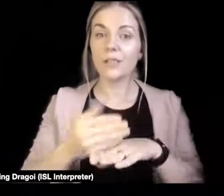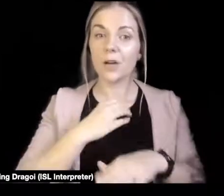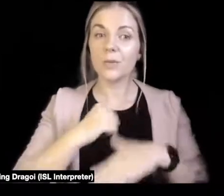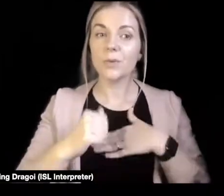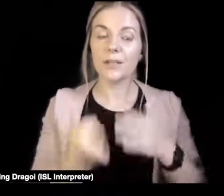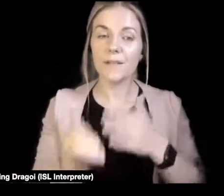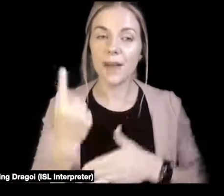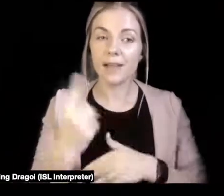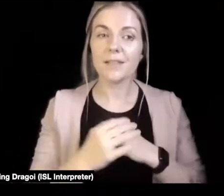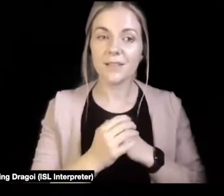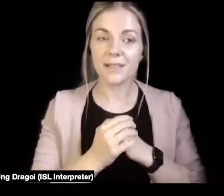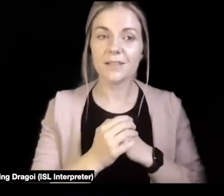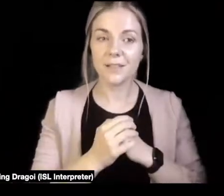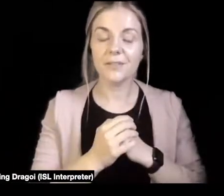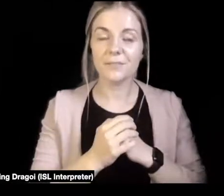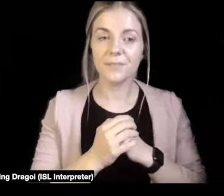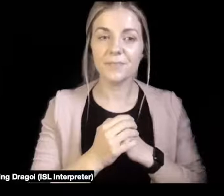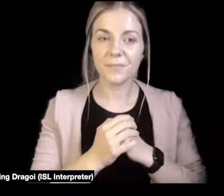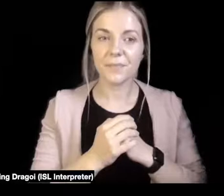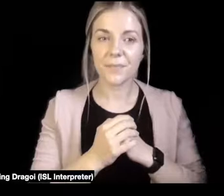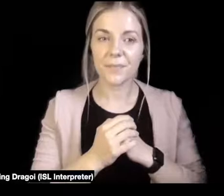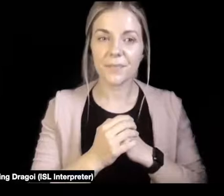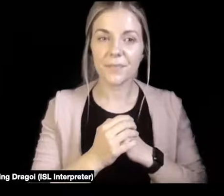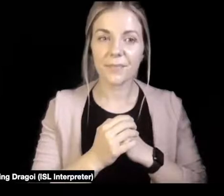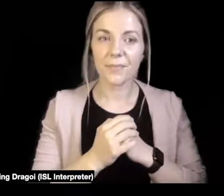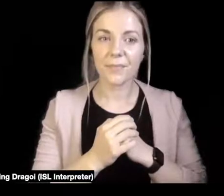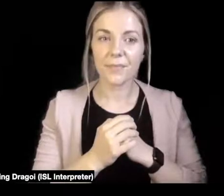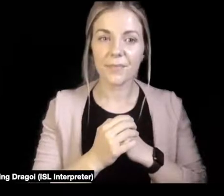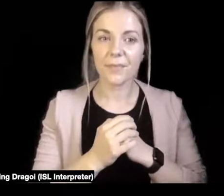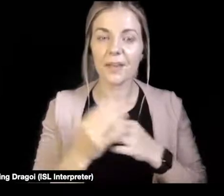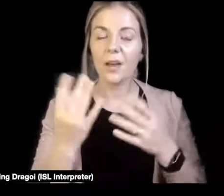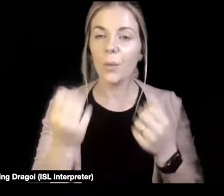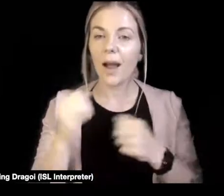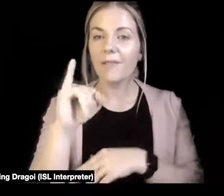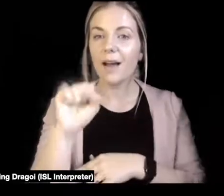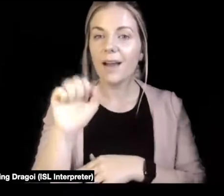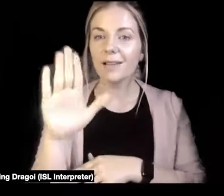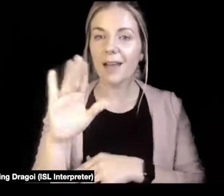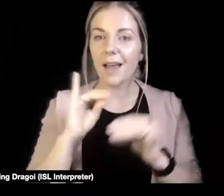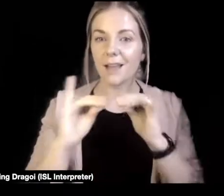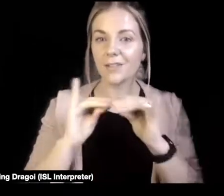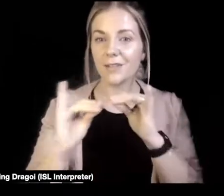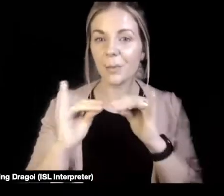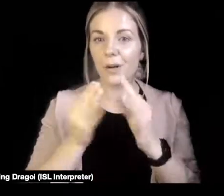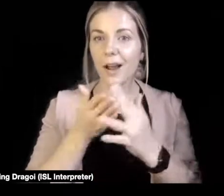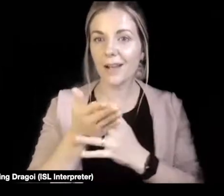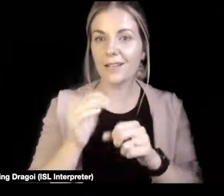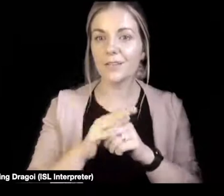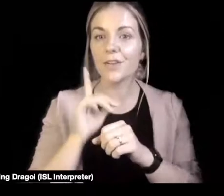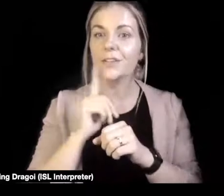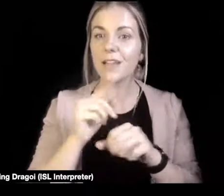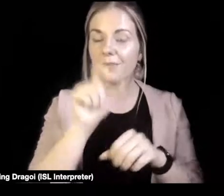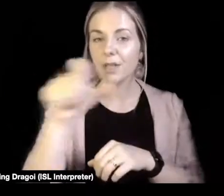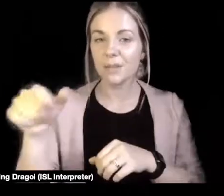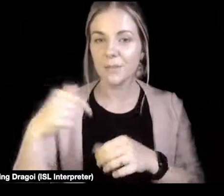more included. We have an ISL, Irish language and interpreter, I think.